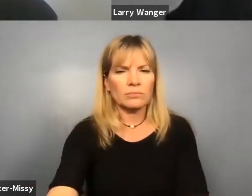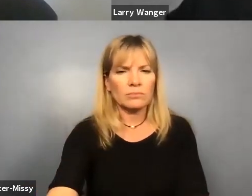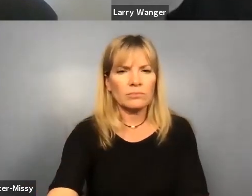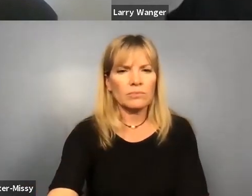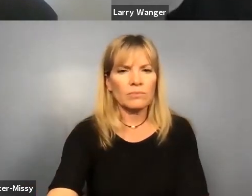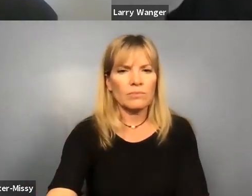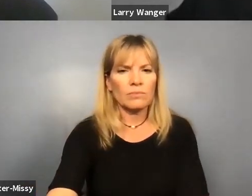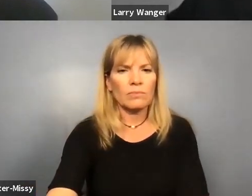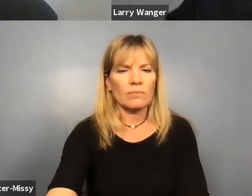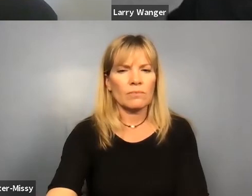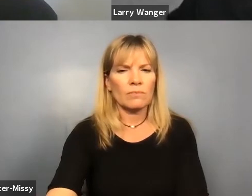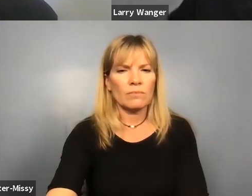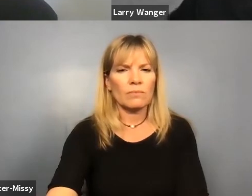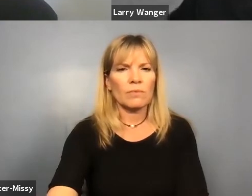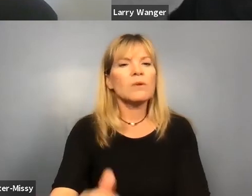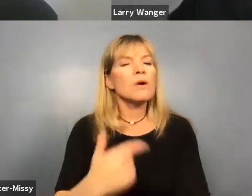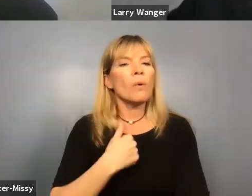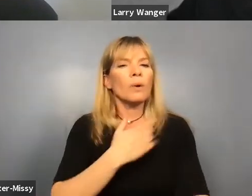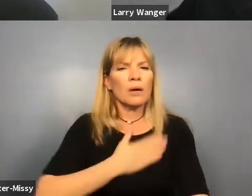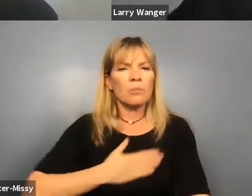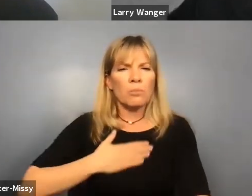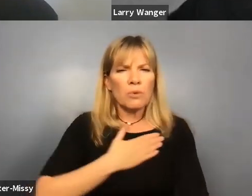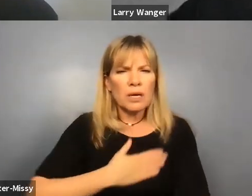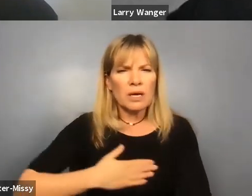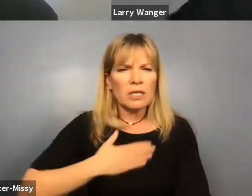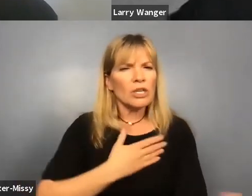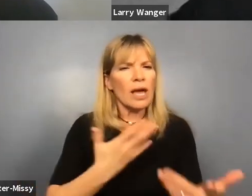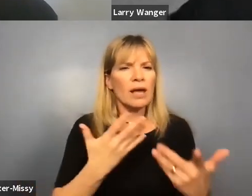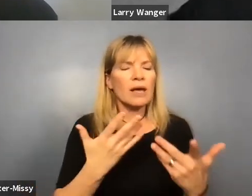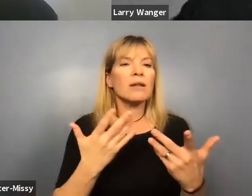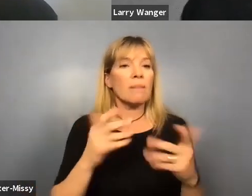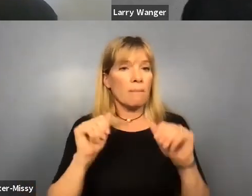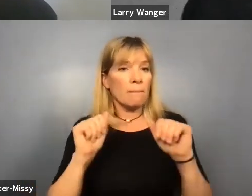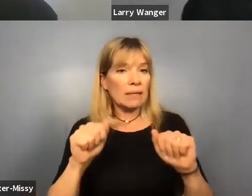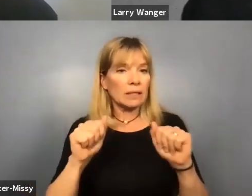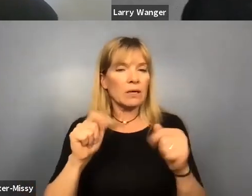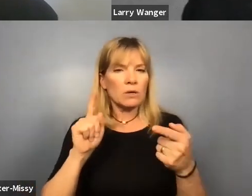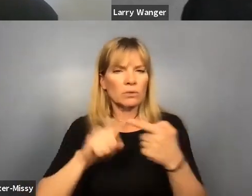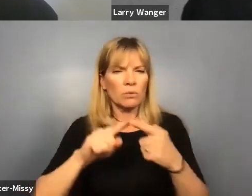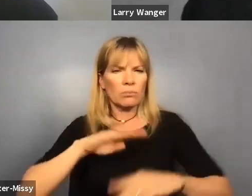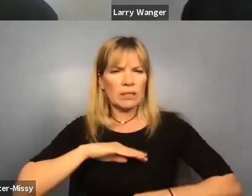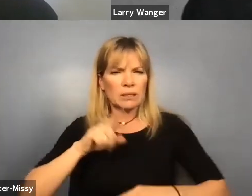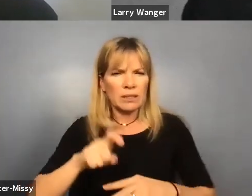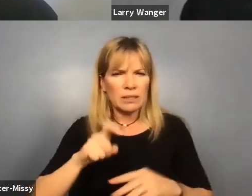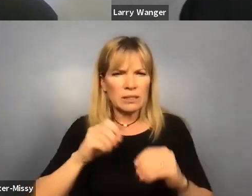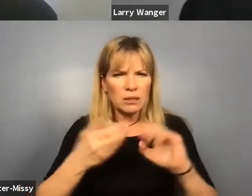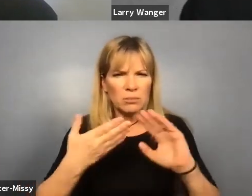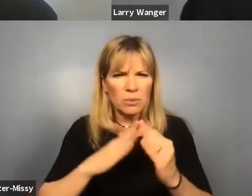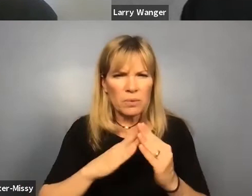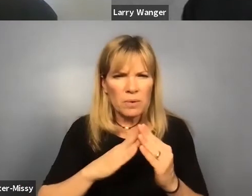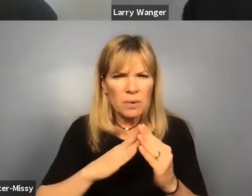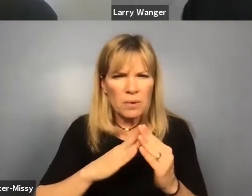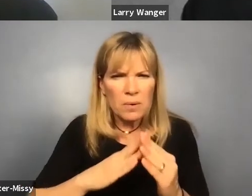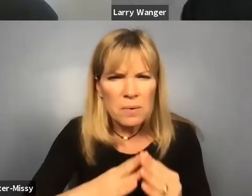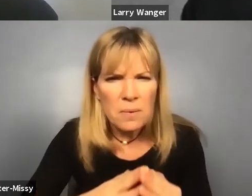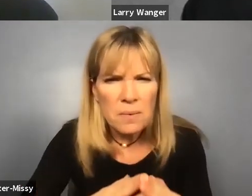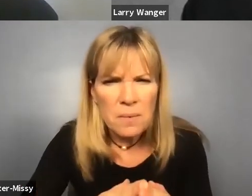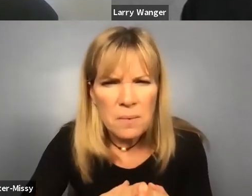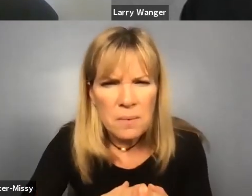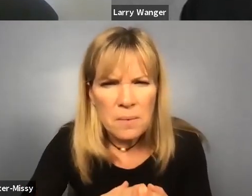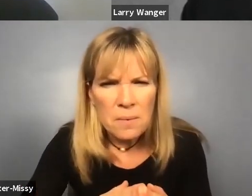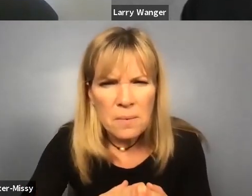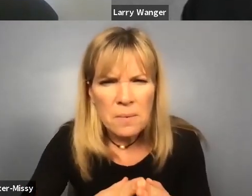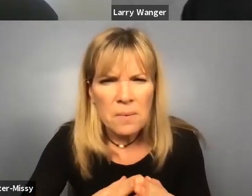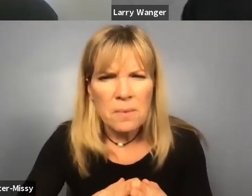appreciate, uh, the, the, uh, ability to, to meet these needs in the community. Um, more as needed,